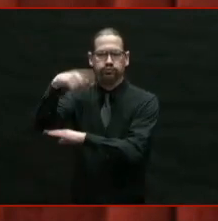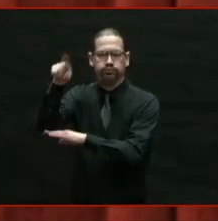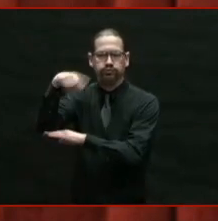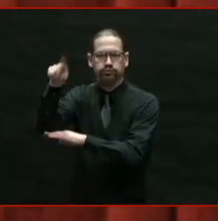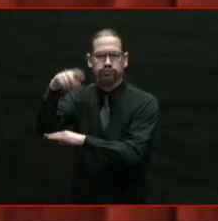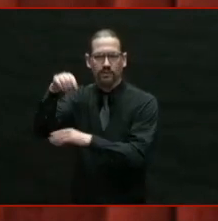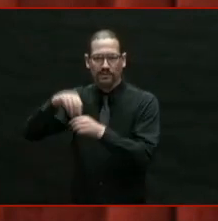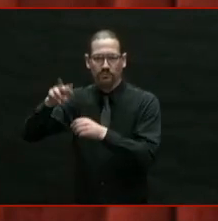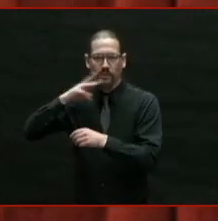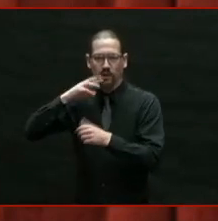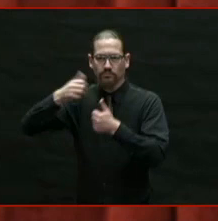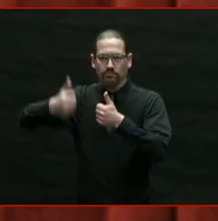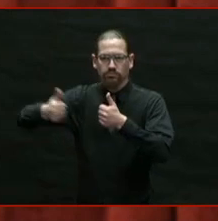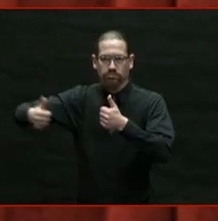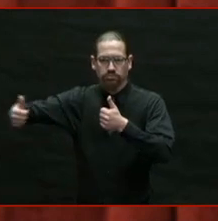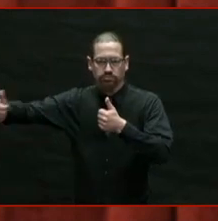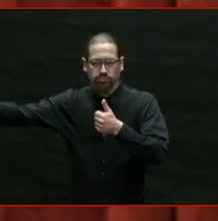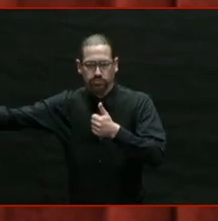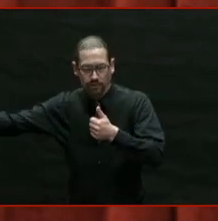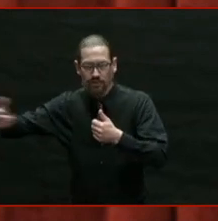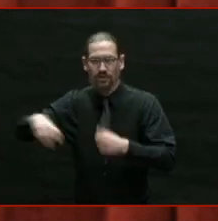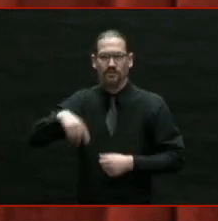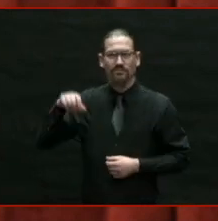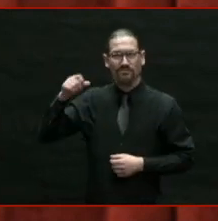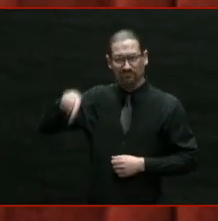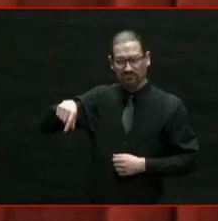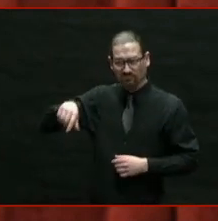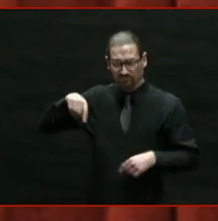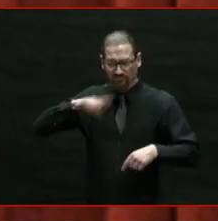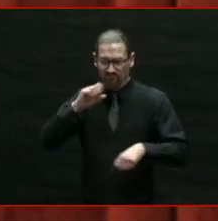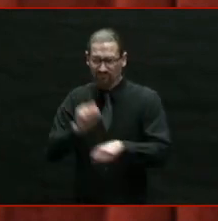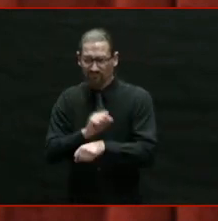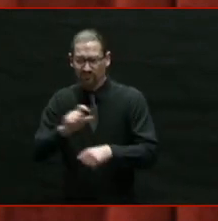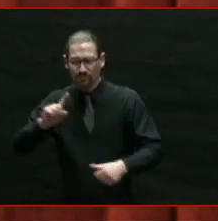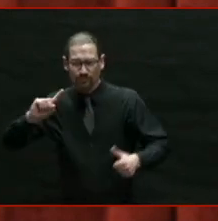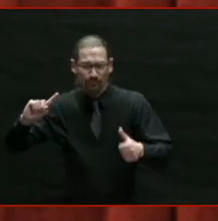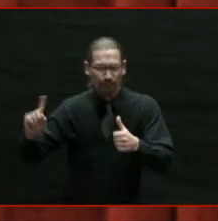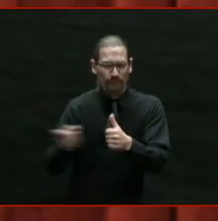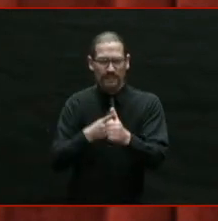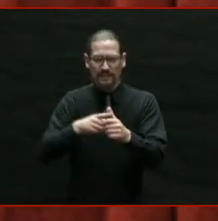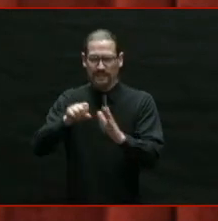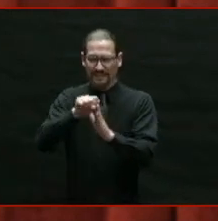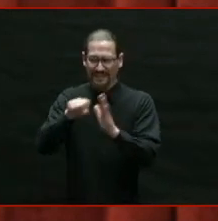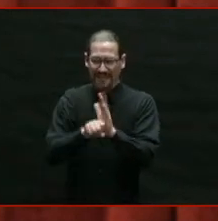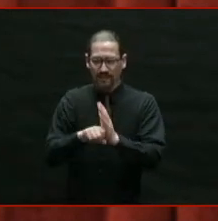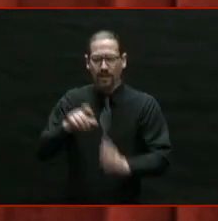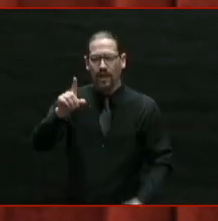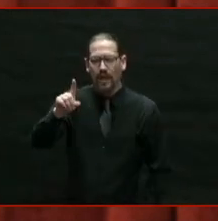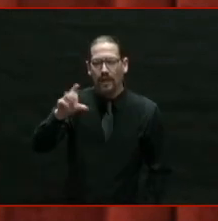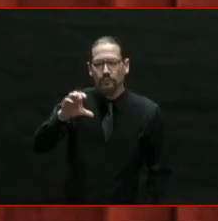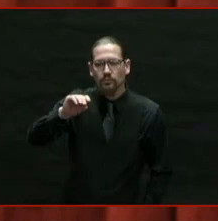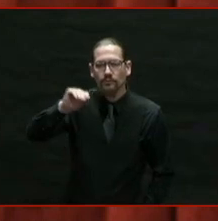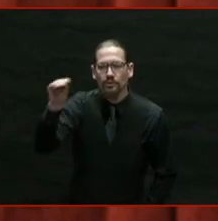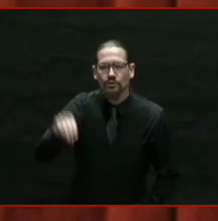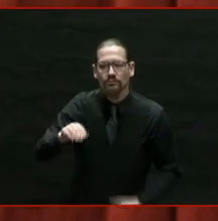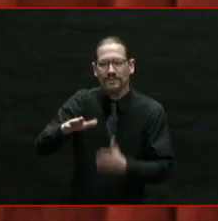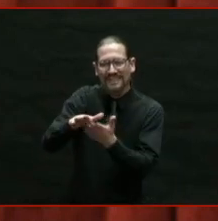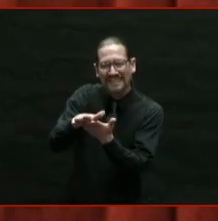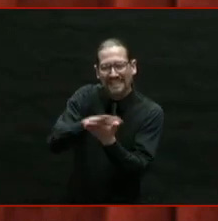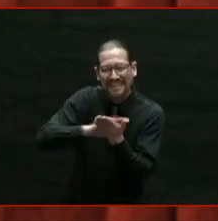to be the first state in America powered 100% by renewable energy